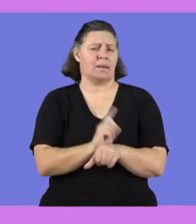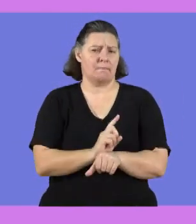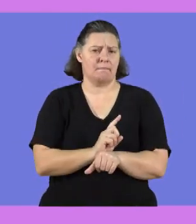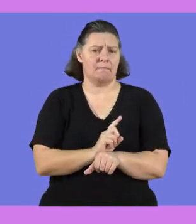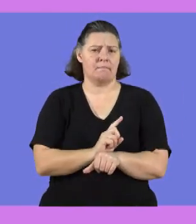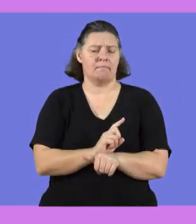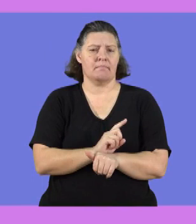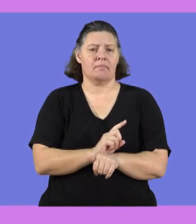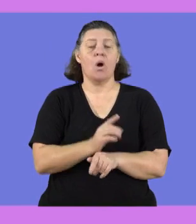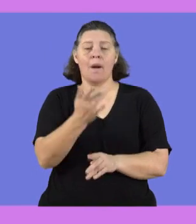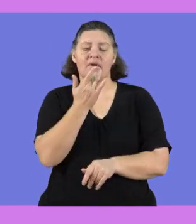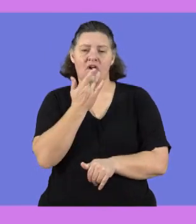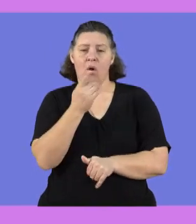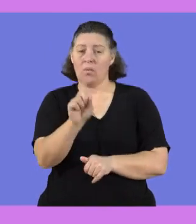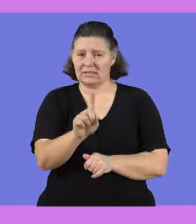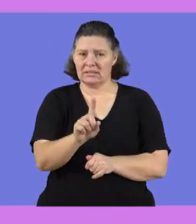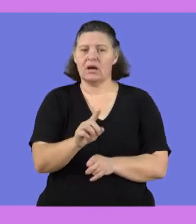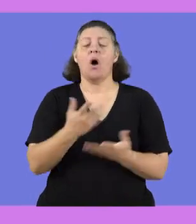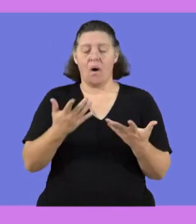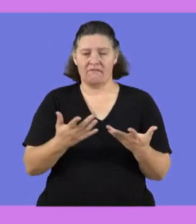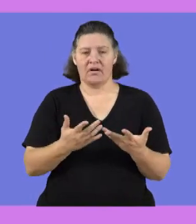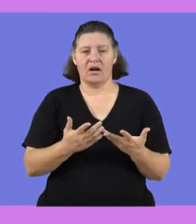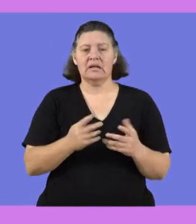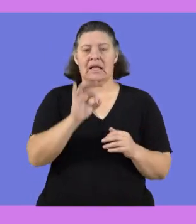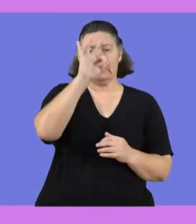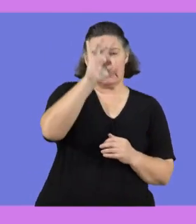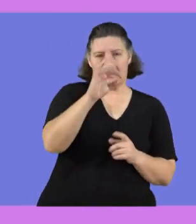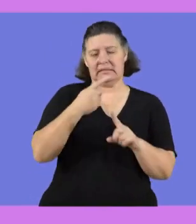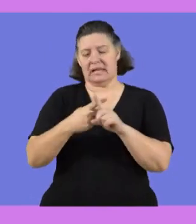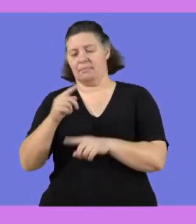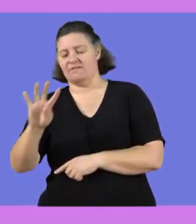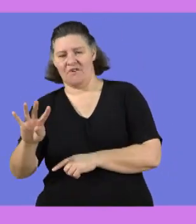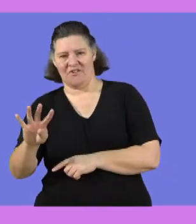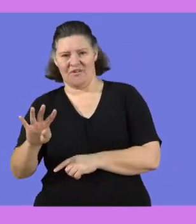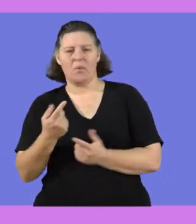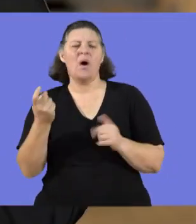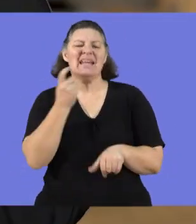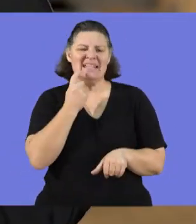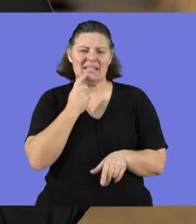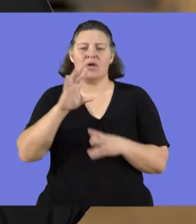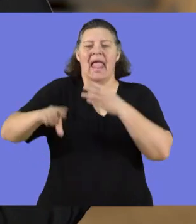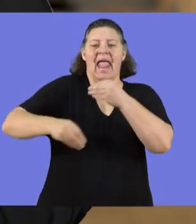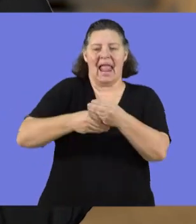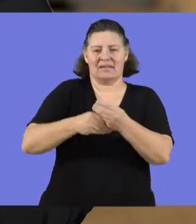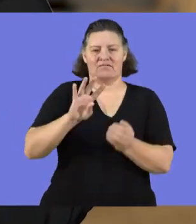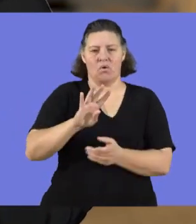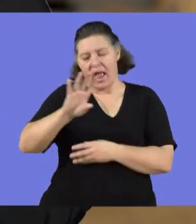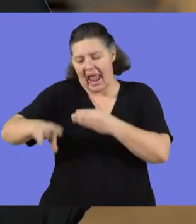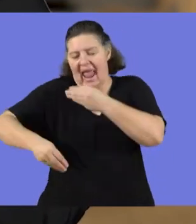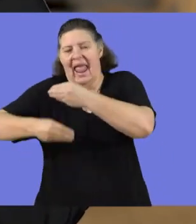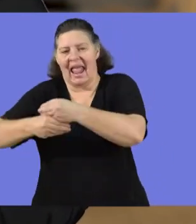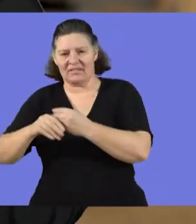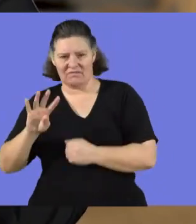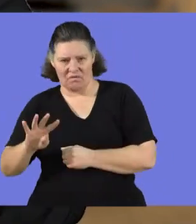cases, the method that is preferred is the one of multiplication. But the easiest is always to add